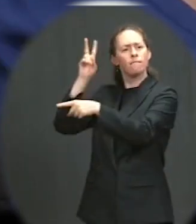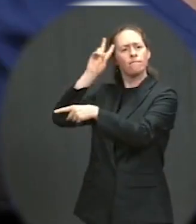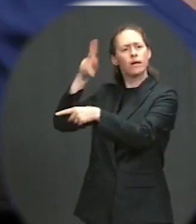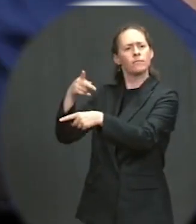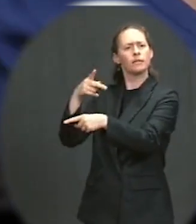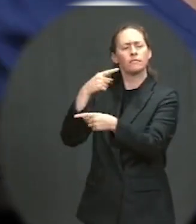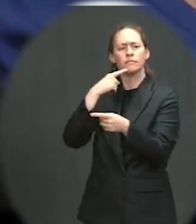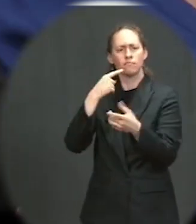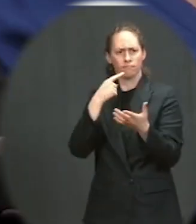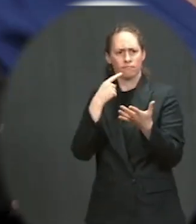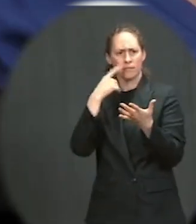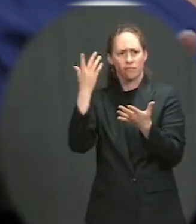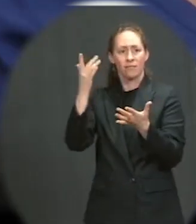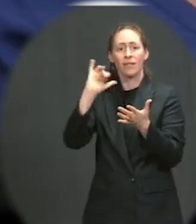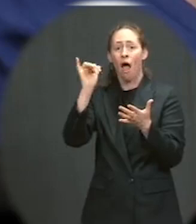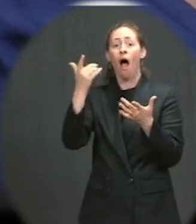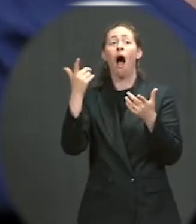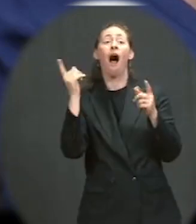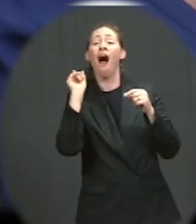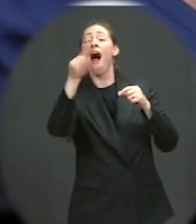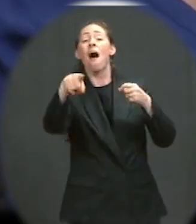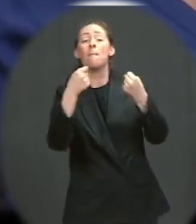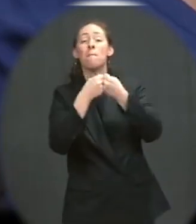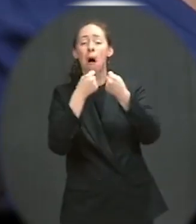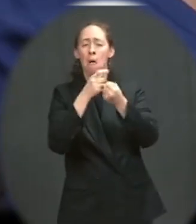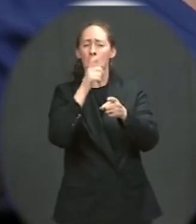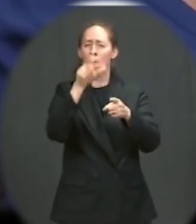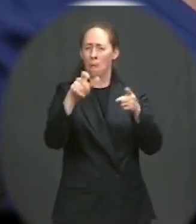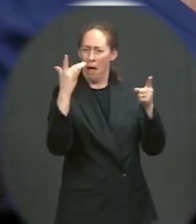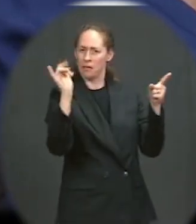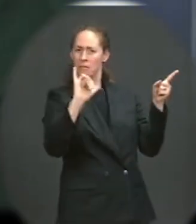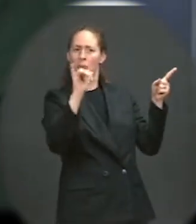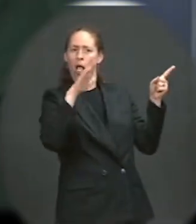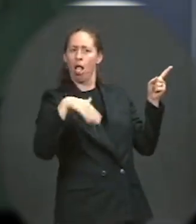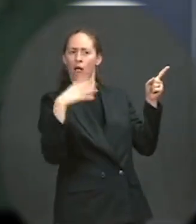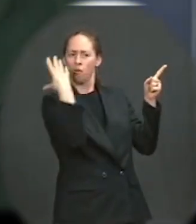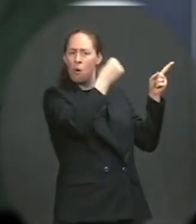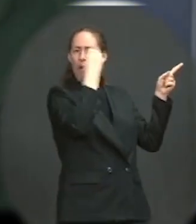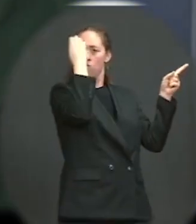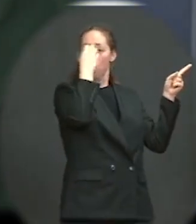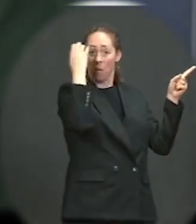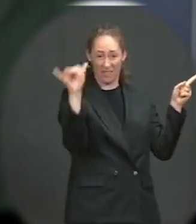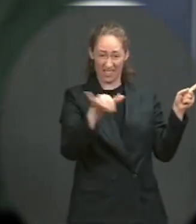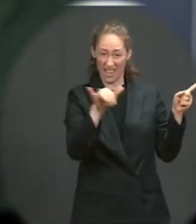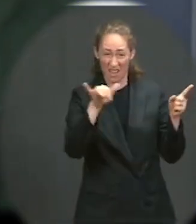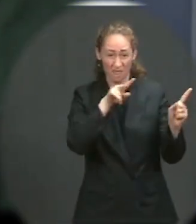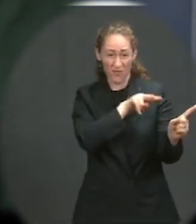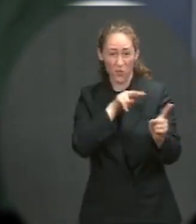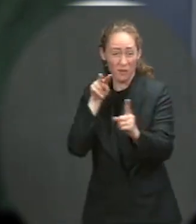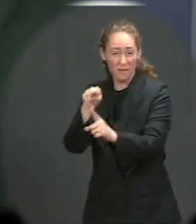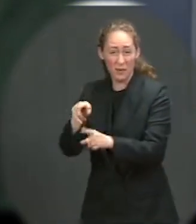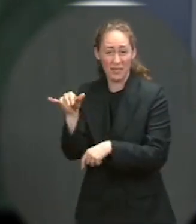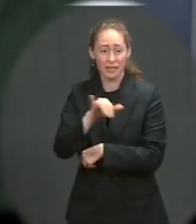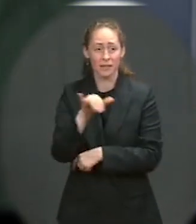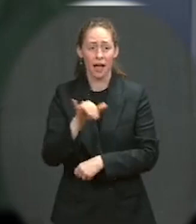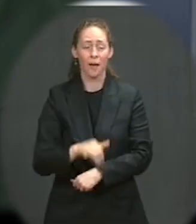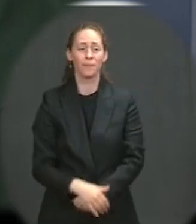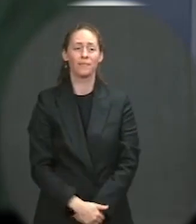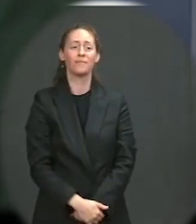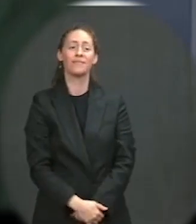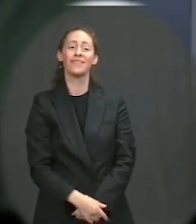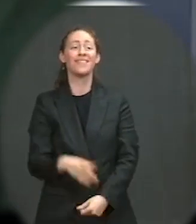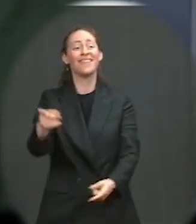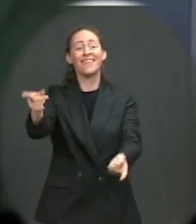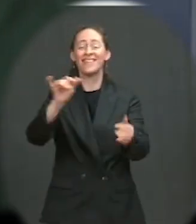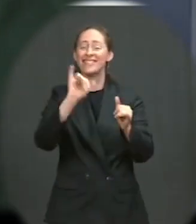Europe either, so does she think that these two things are the same? And again, Peter, I think she also said in the same interview that